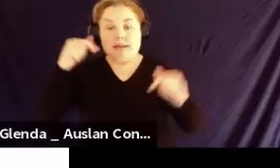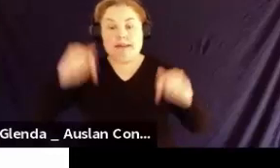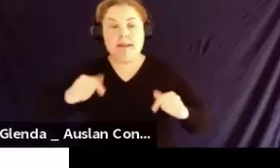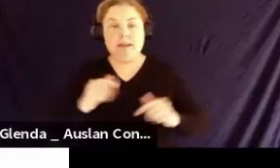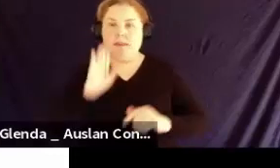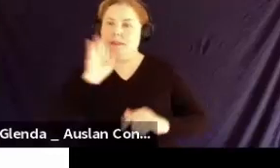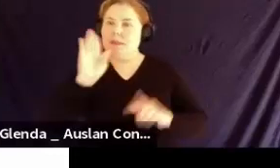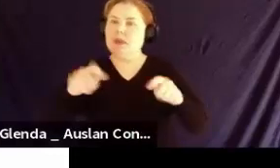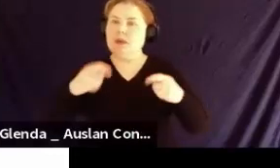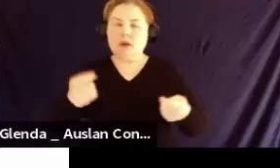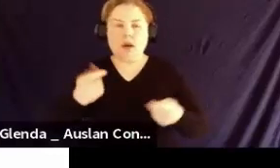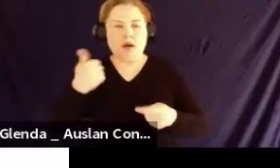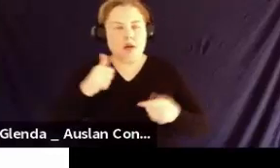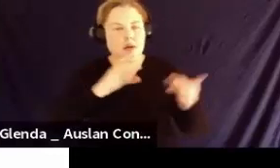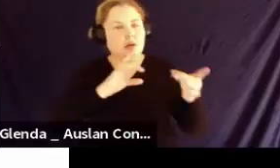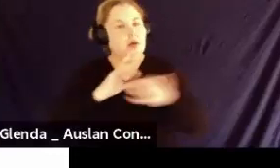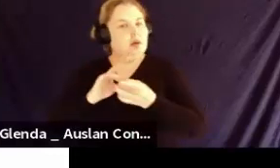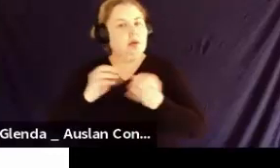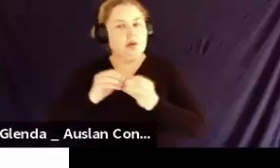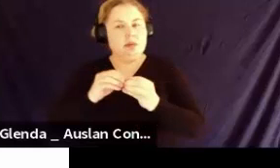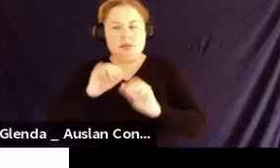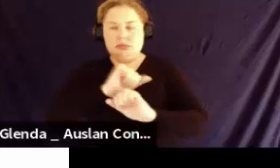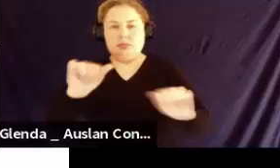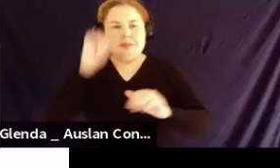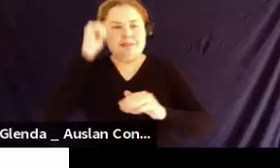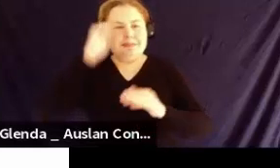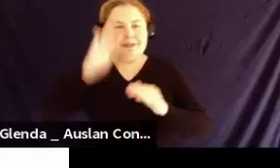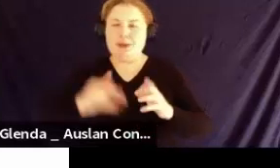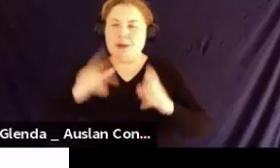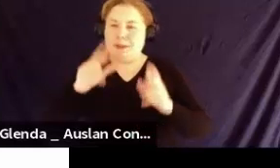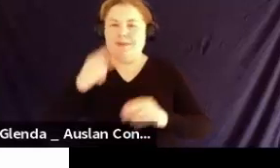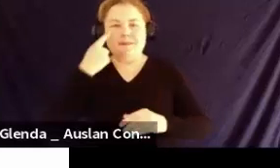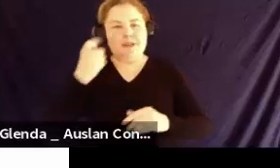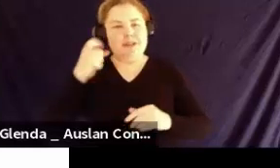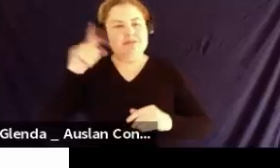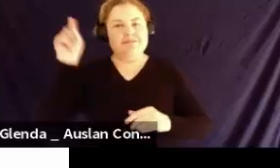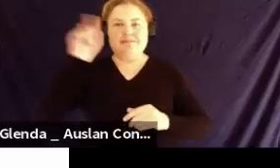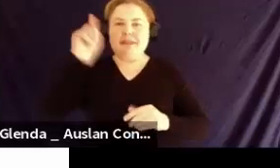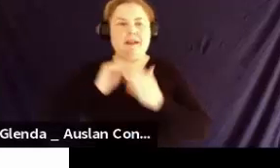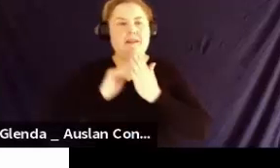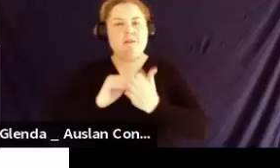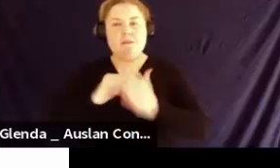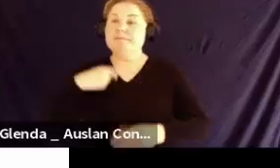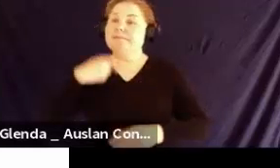a lot of overlap with your own experience. So I hope you find it useful. So I'll you over to Cathy.